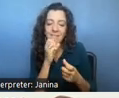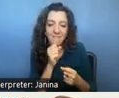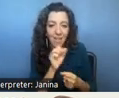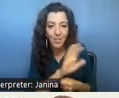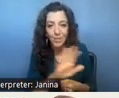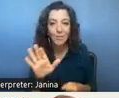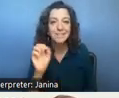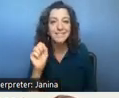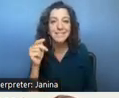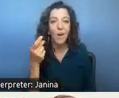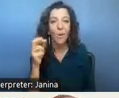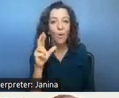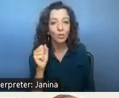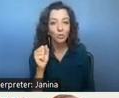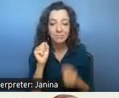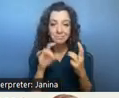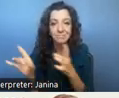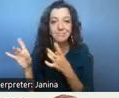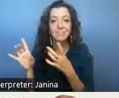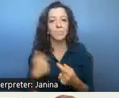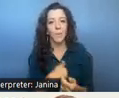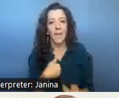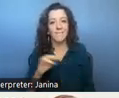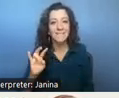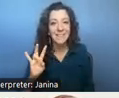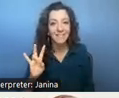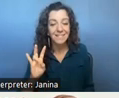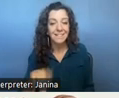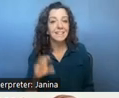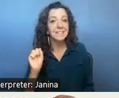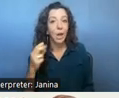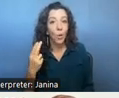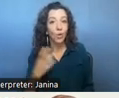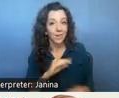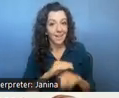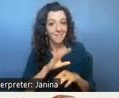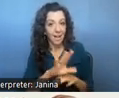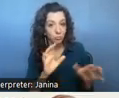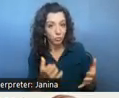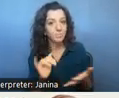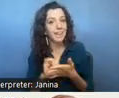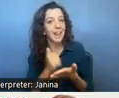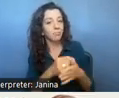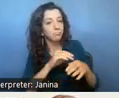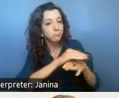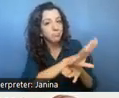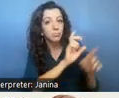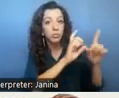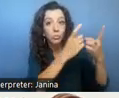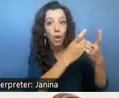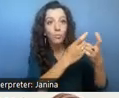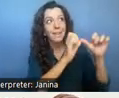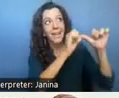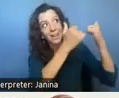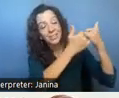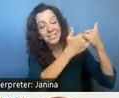process we have seven stakeholder advisory groups that inform the department the agency the governor's office